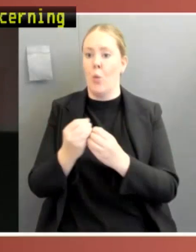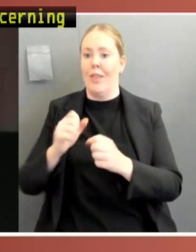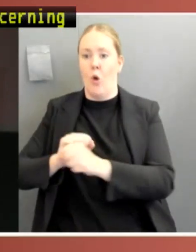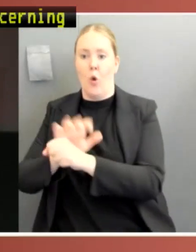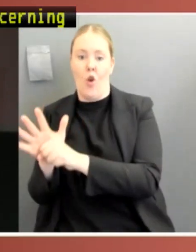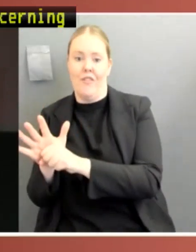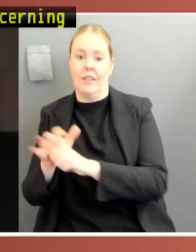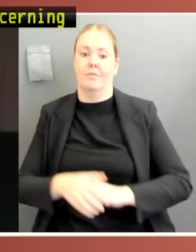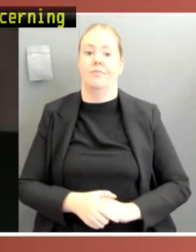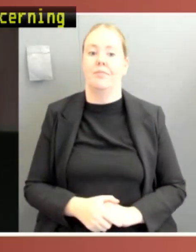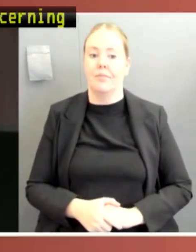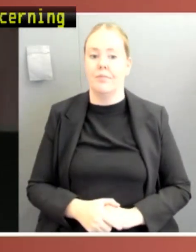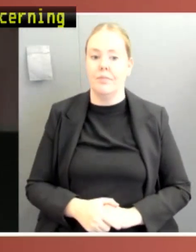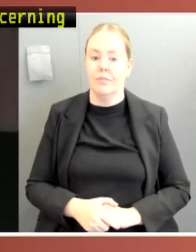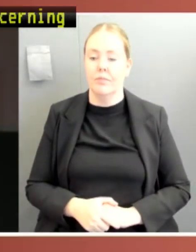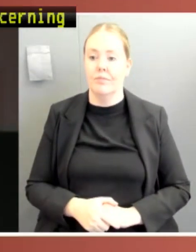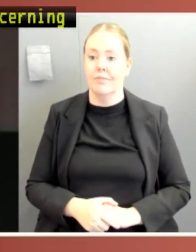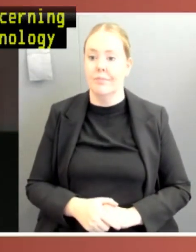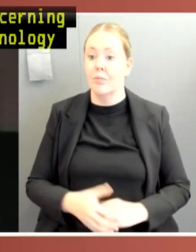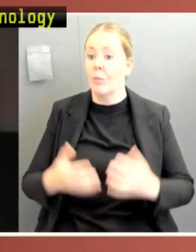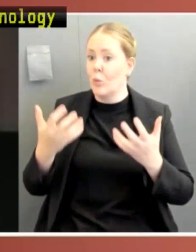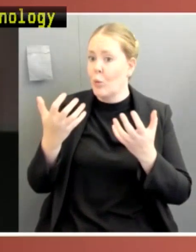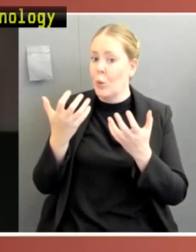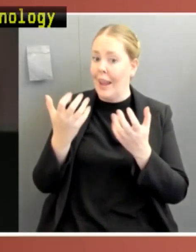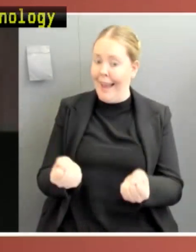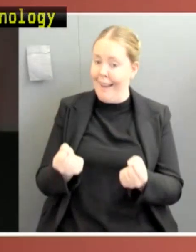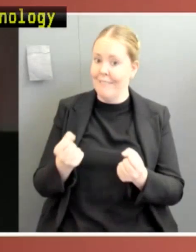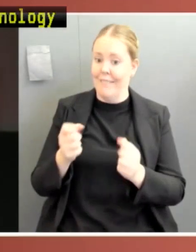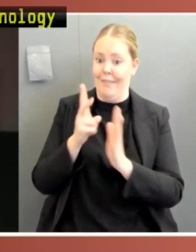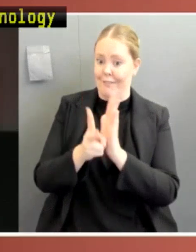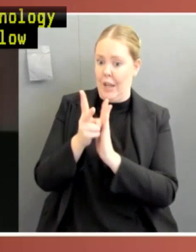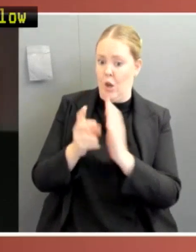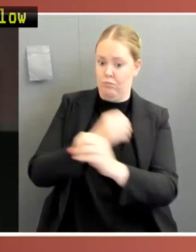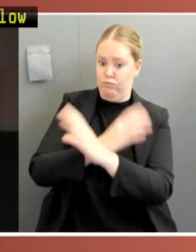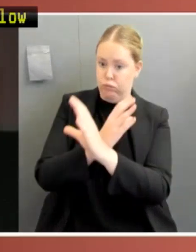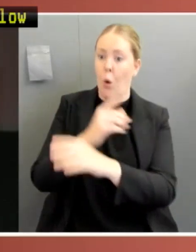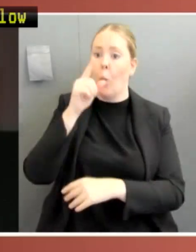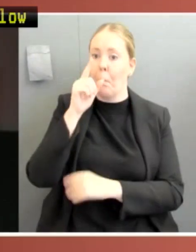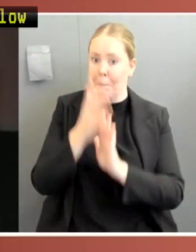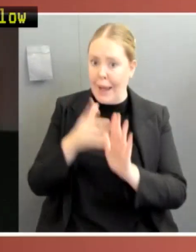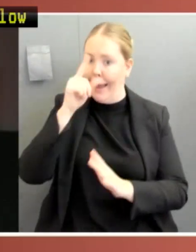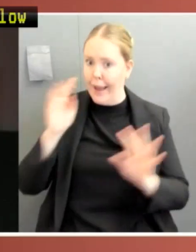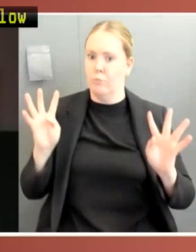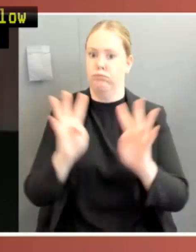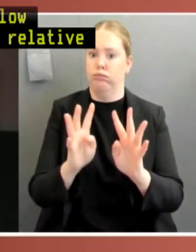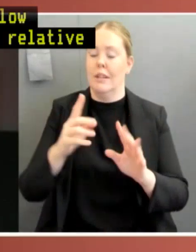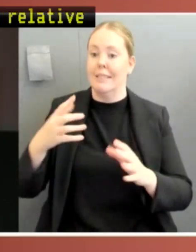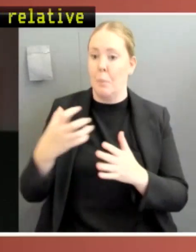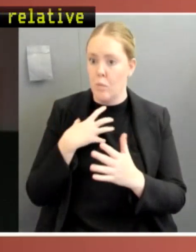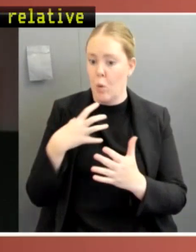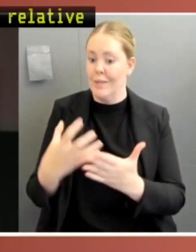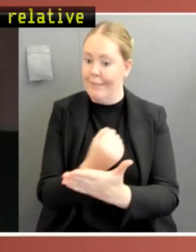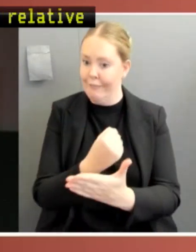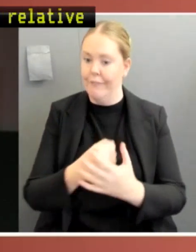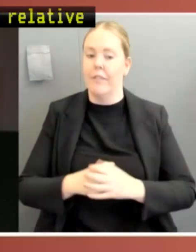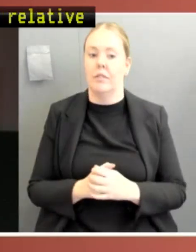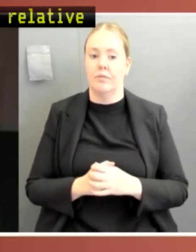safety. The Commonwealth parliament did recognise this almost immediately. On 23 March 2020, that day sitting they had before they went into lockdown,